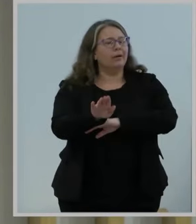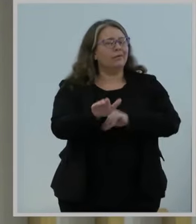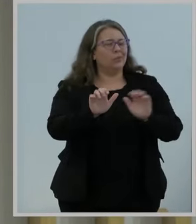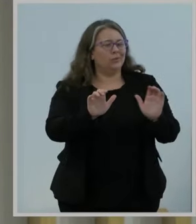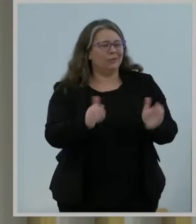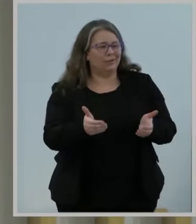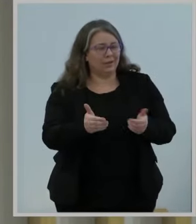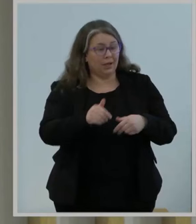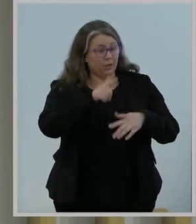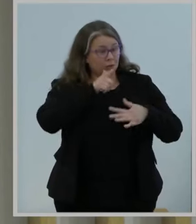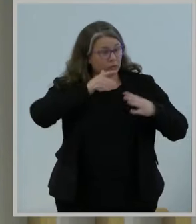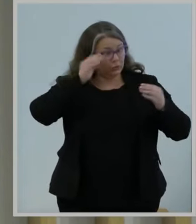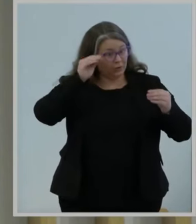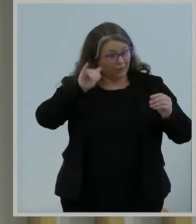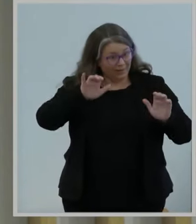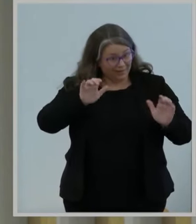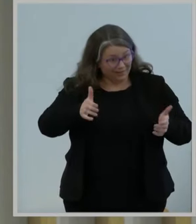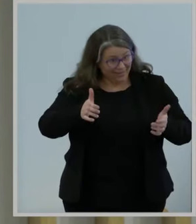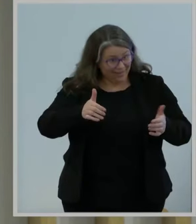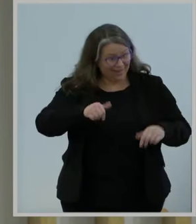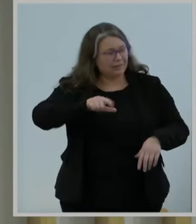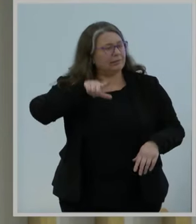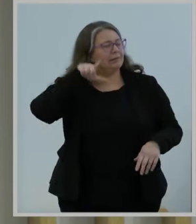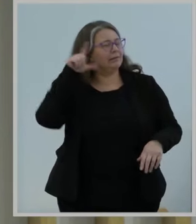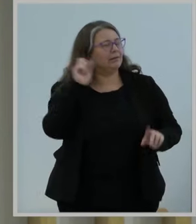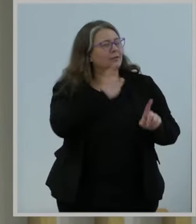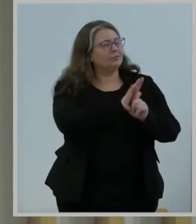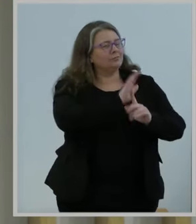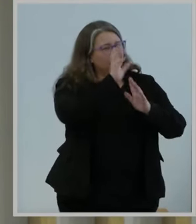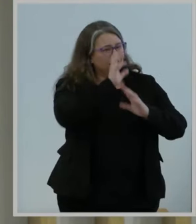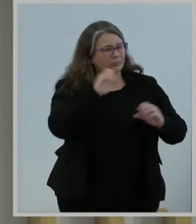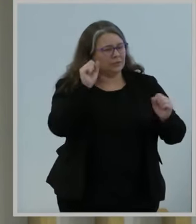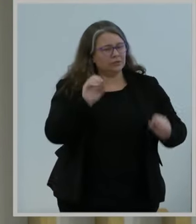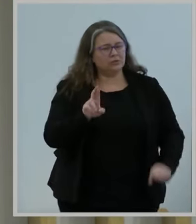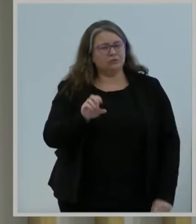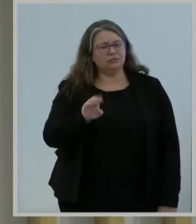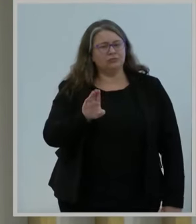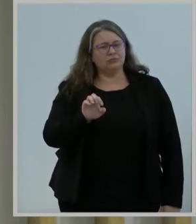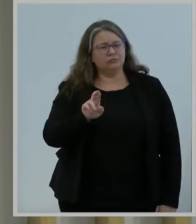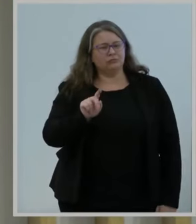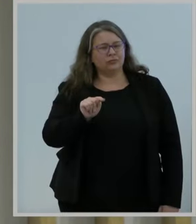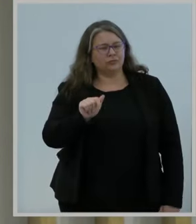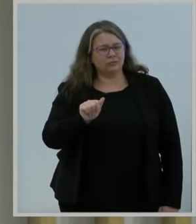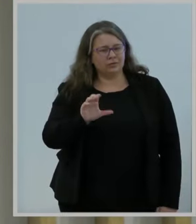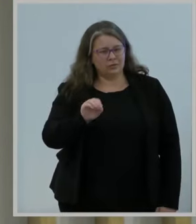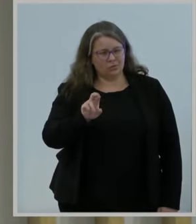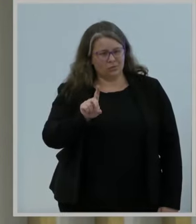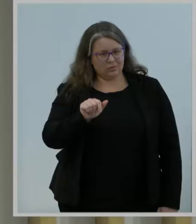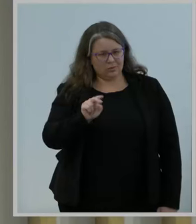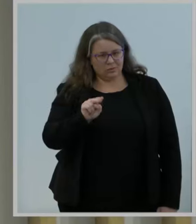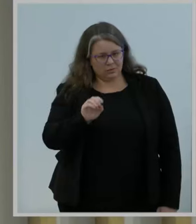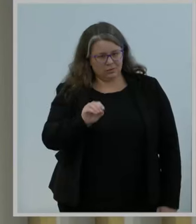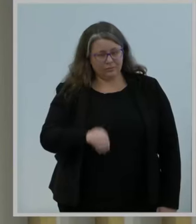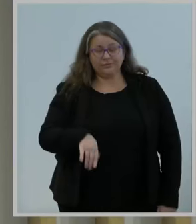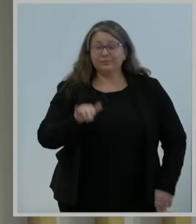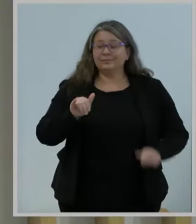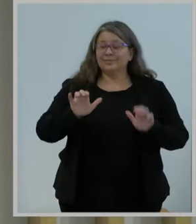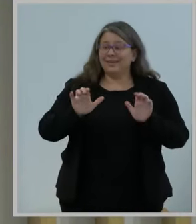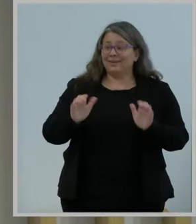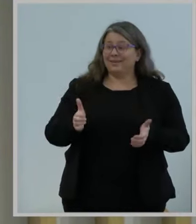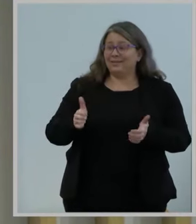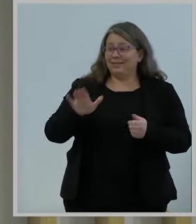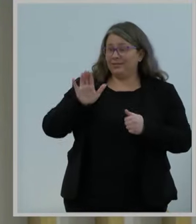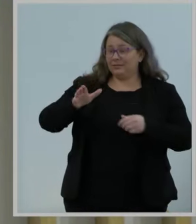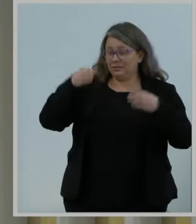president, Roberta Cordano. It was a session dedicated to understanding policy from the inside